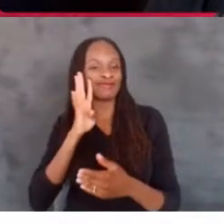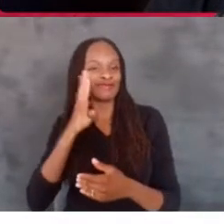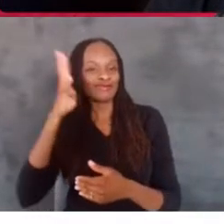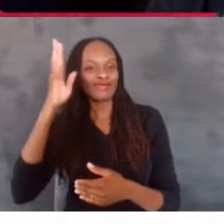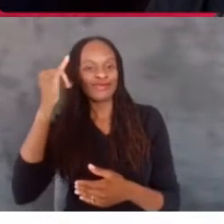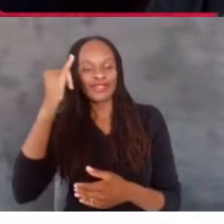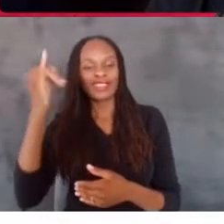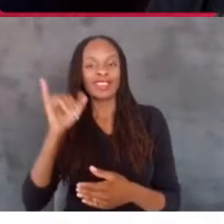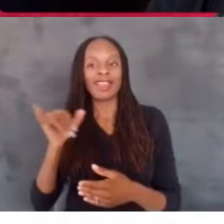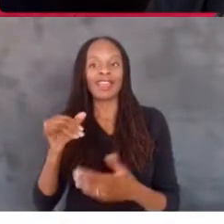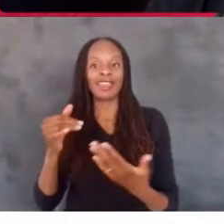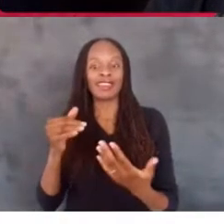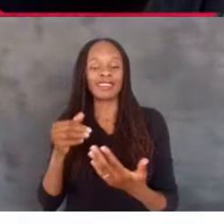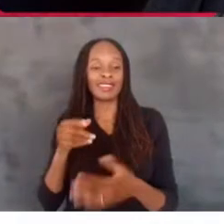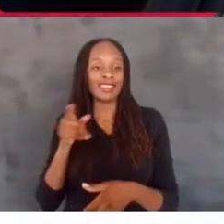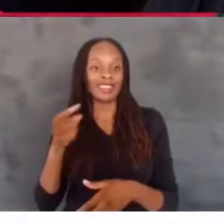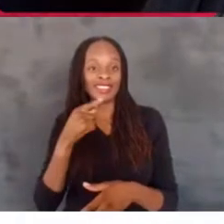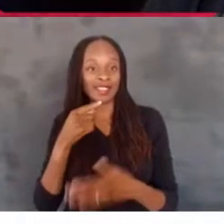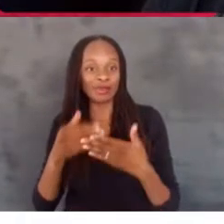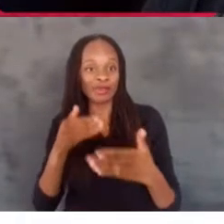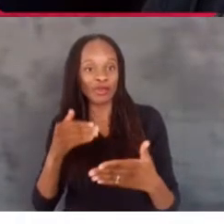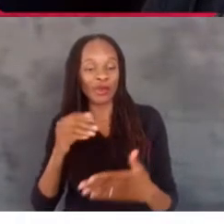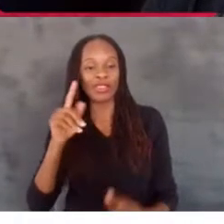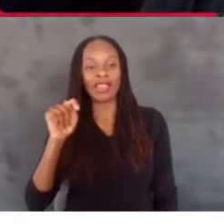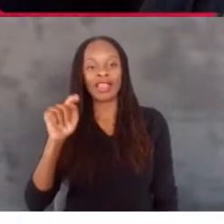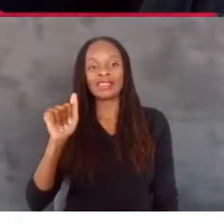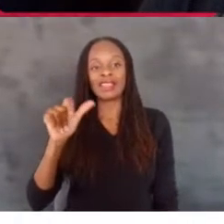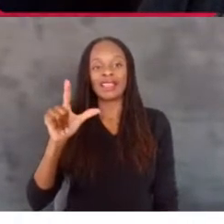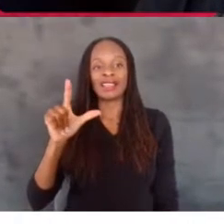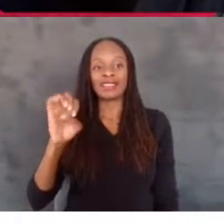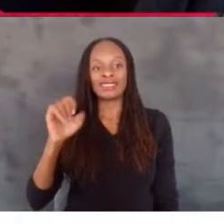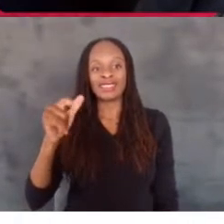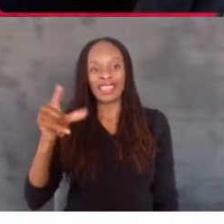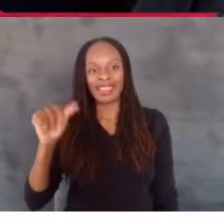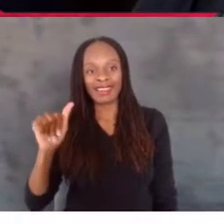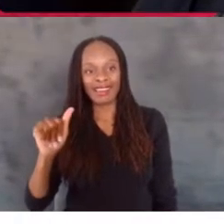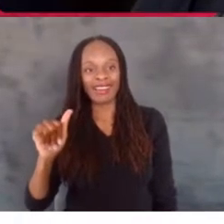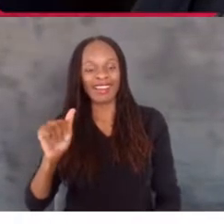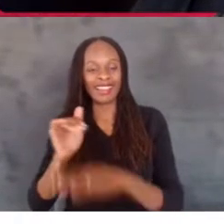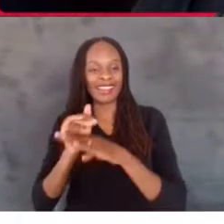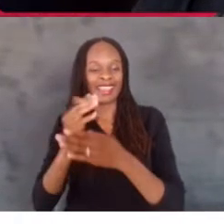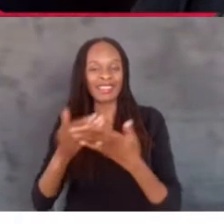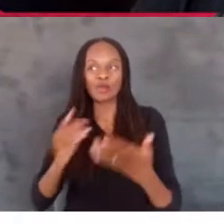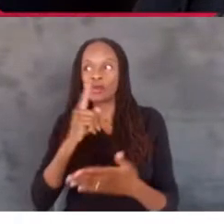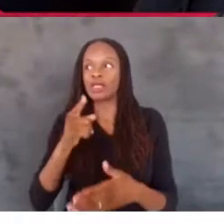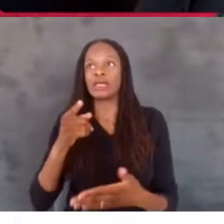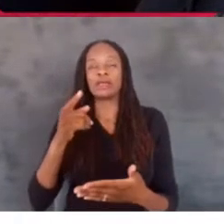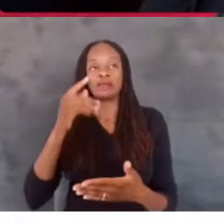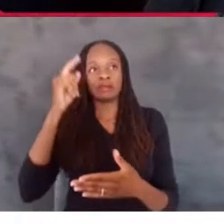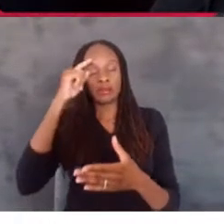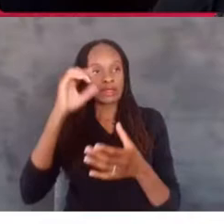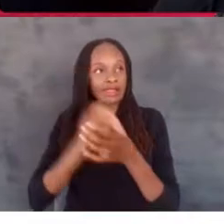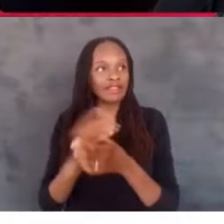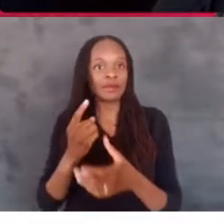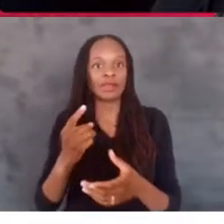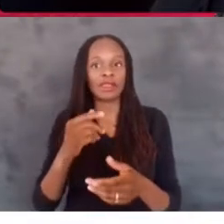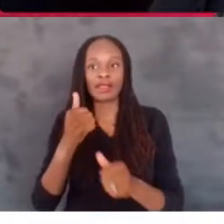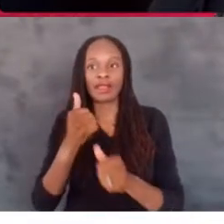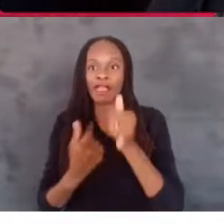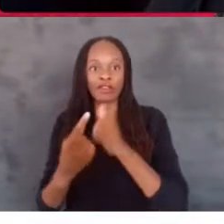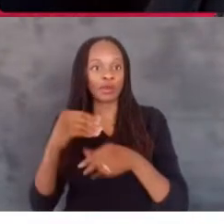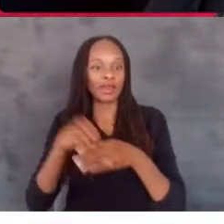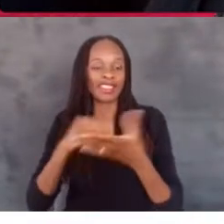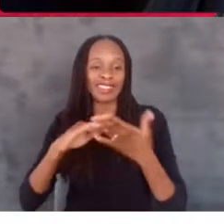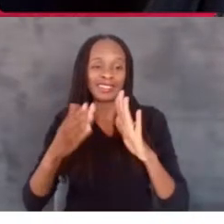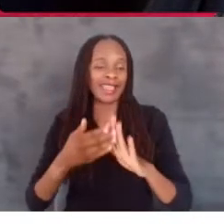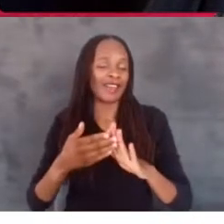like he explained before, the whole Talladega Nights thing of, like, you know, really believing something, and everybody in the town or everyone just goes along